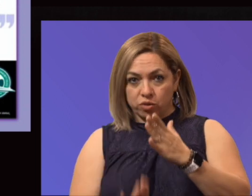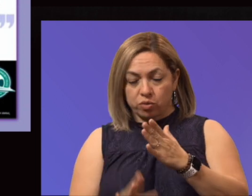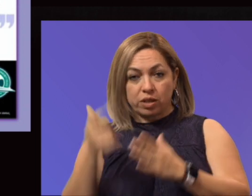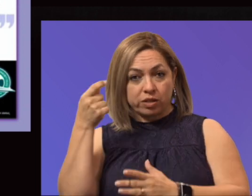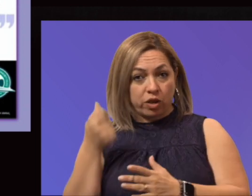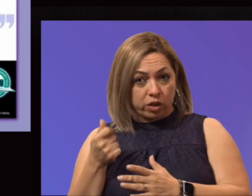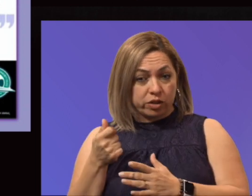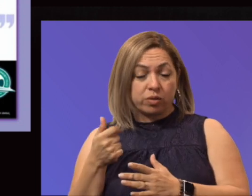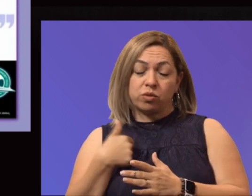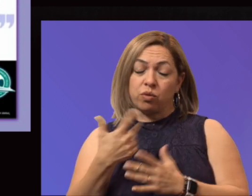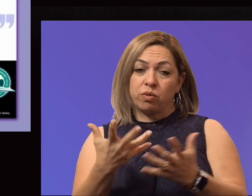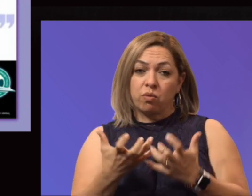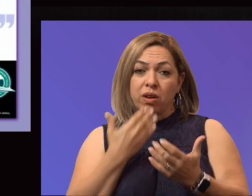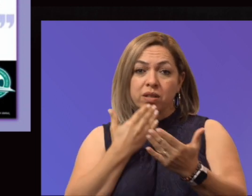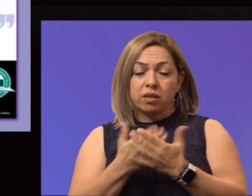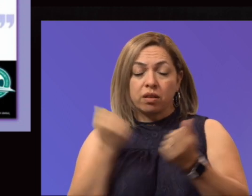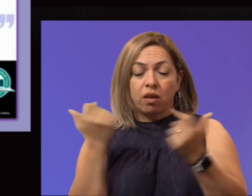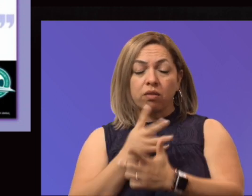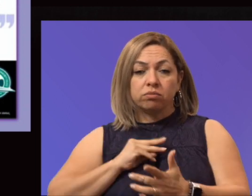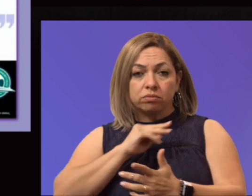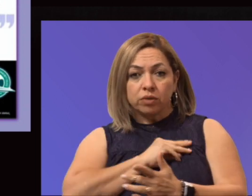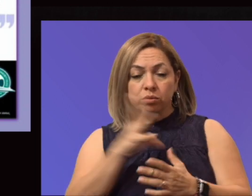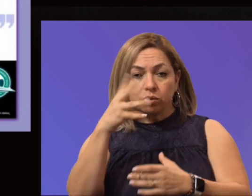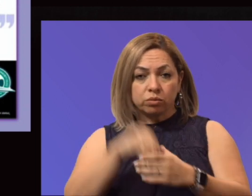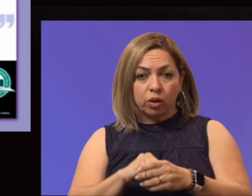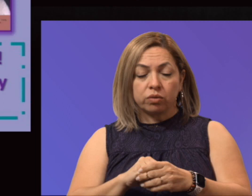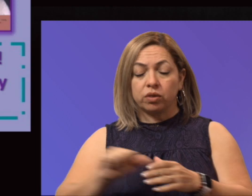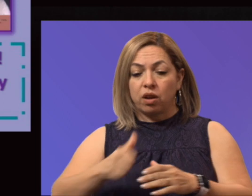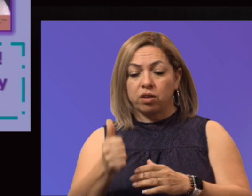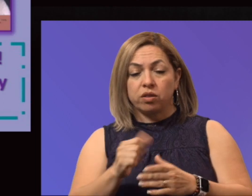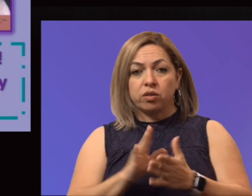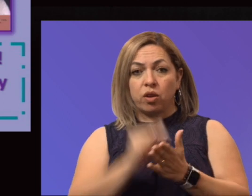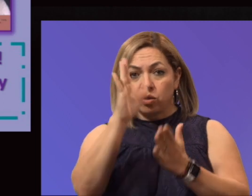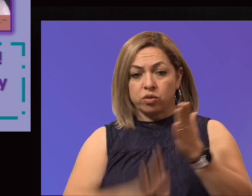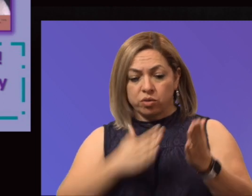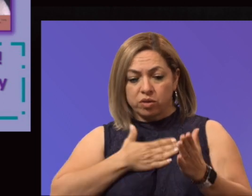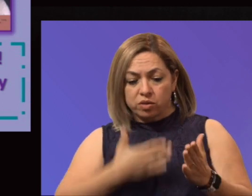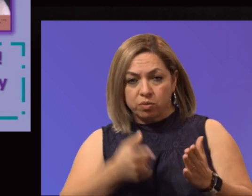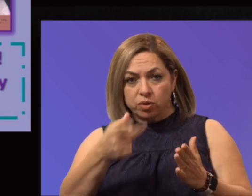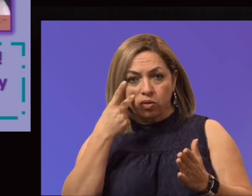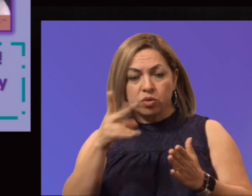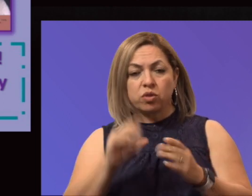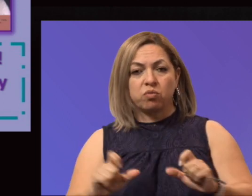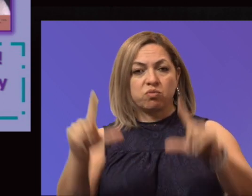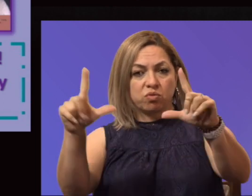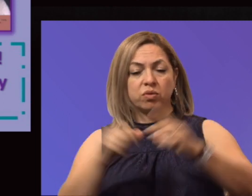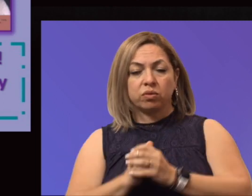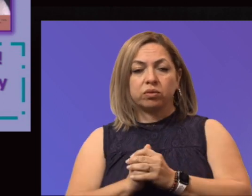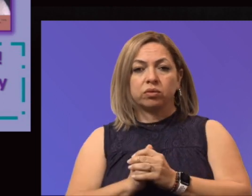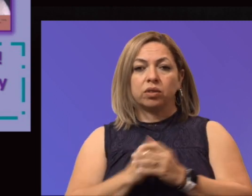testimonial that you see on your screen. Our support for students has continued to move forward. We've had $125